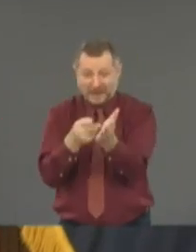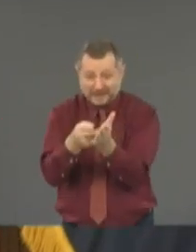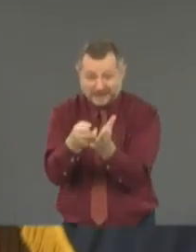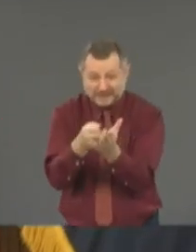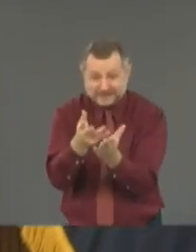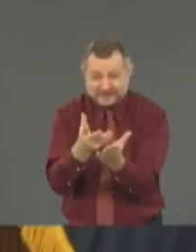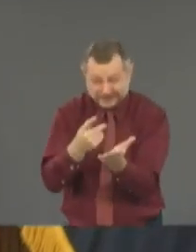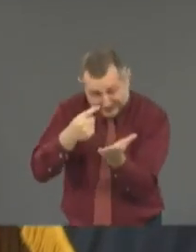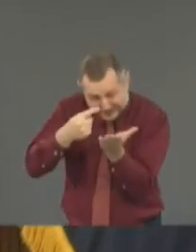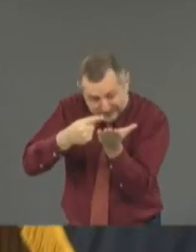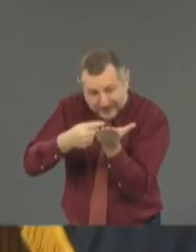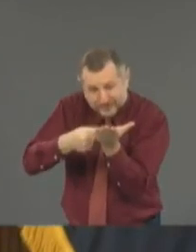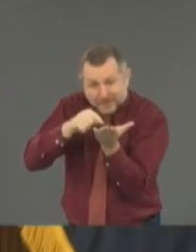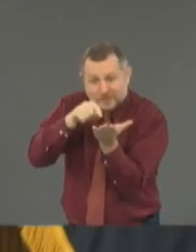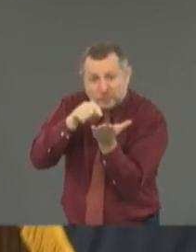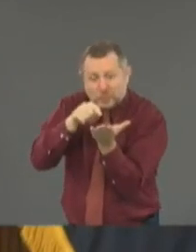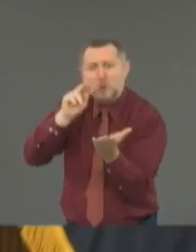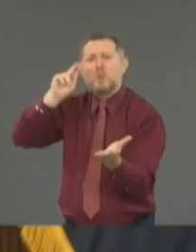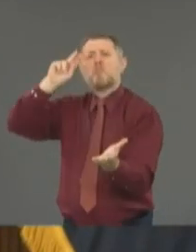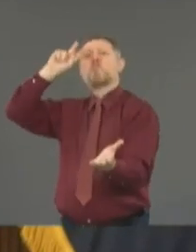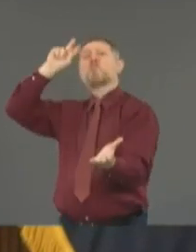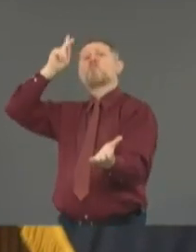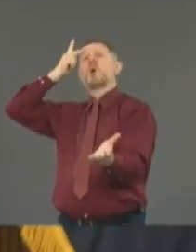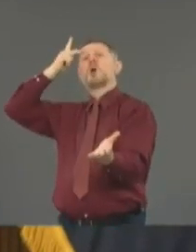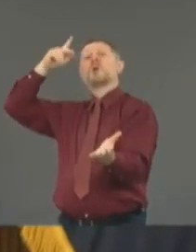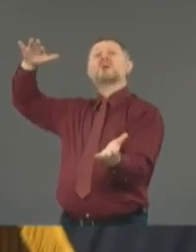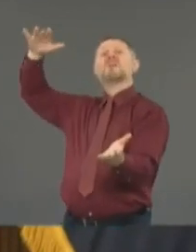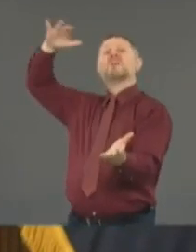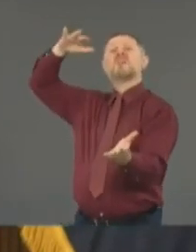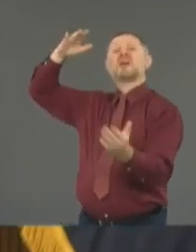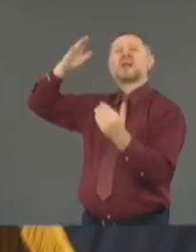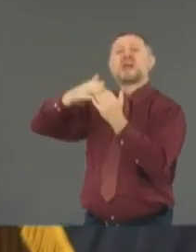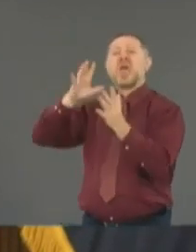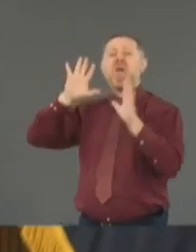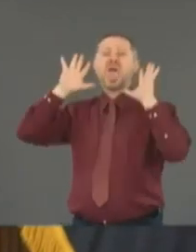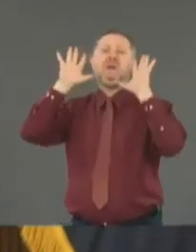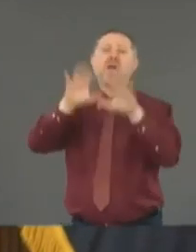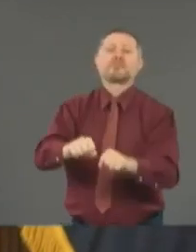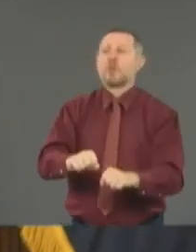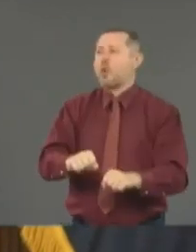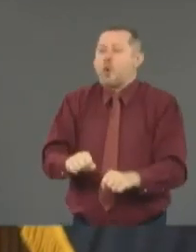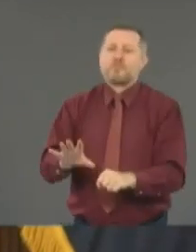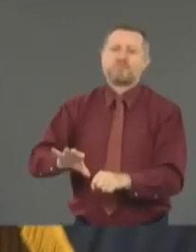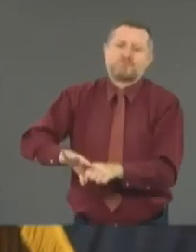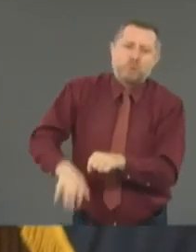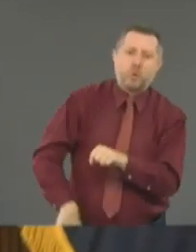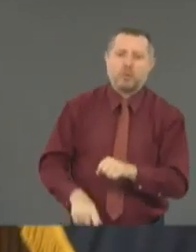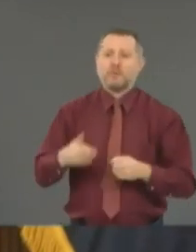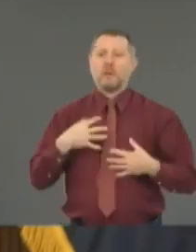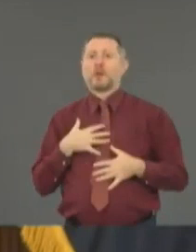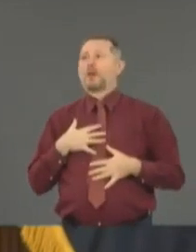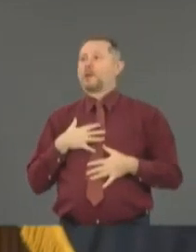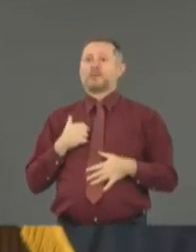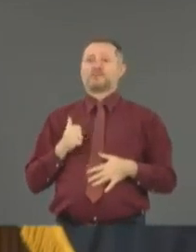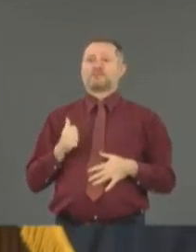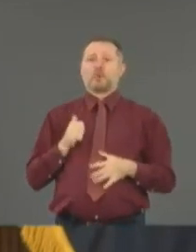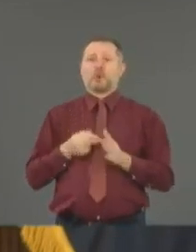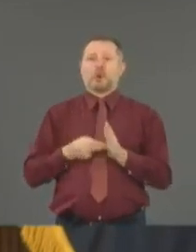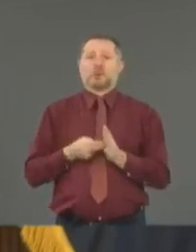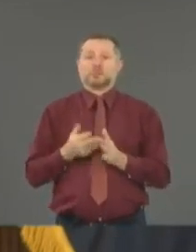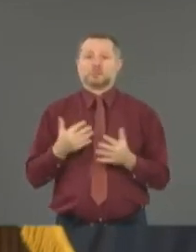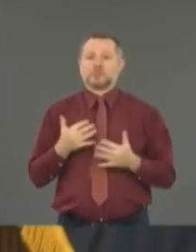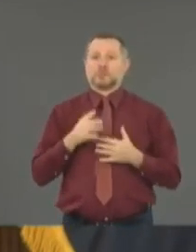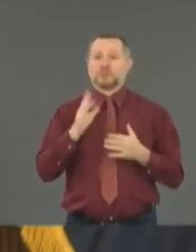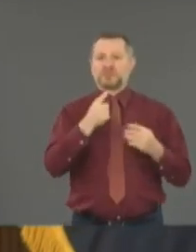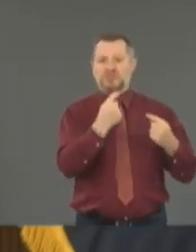can overwhelm it. And it makes people afraid to have an honest conversation because they're going to be attacked